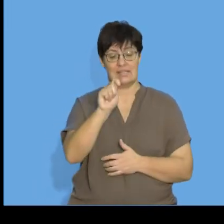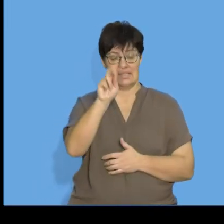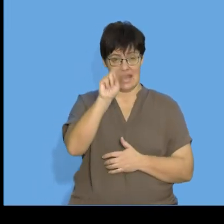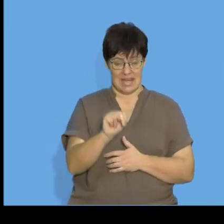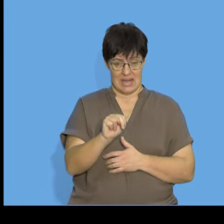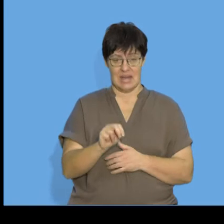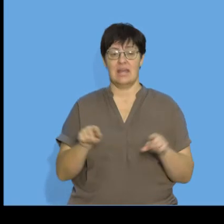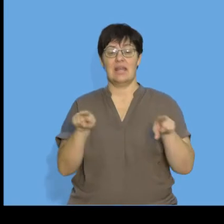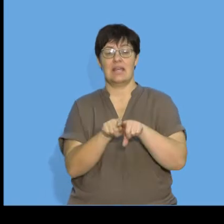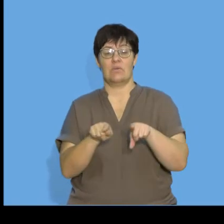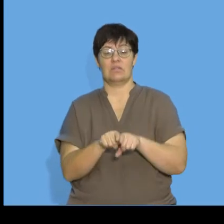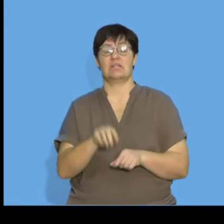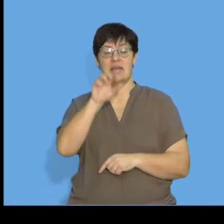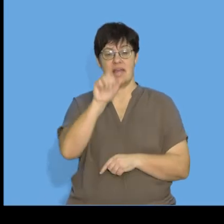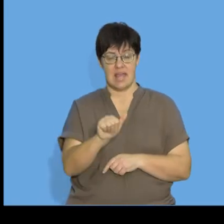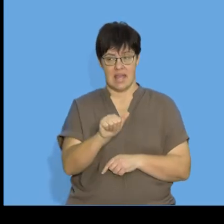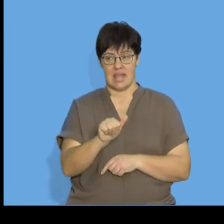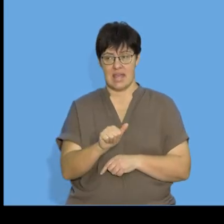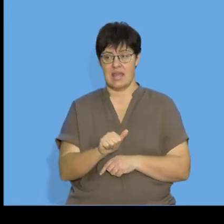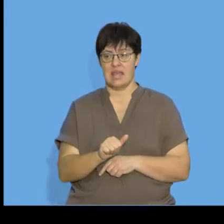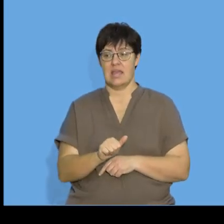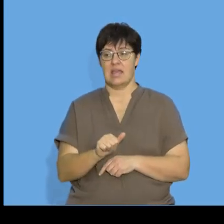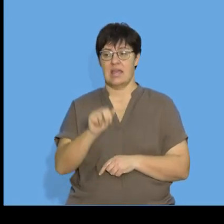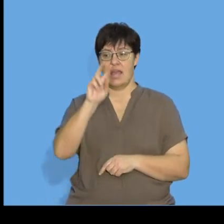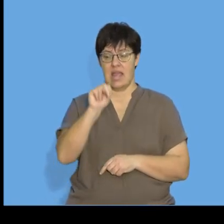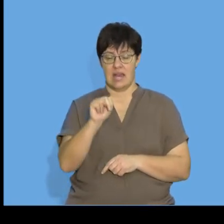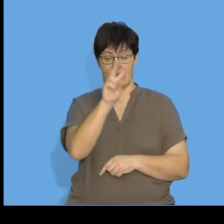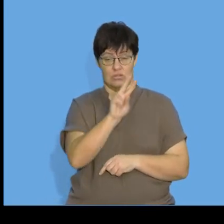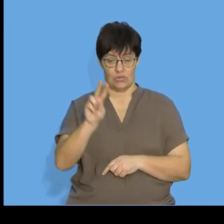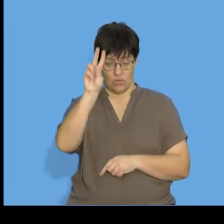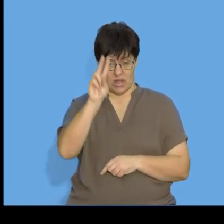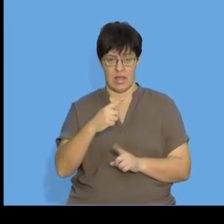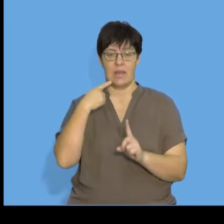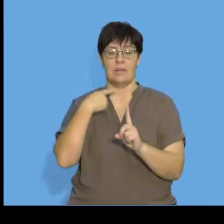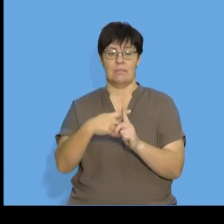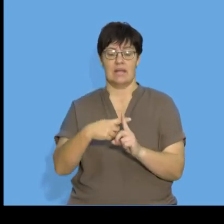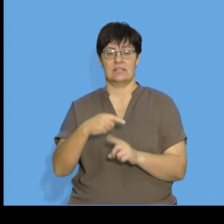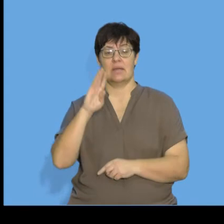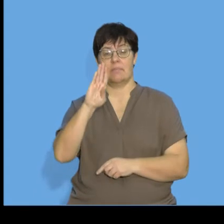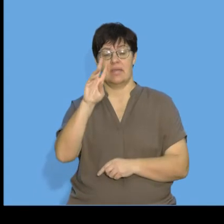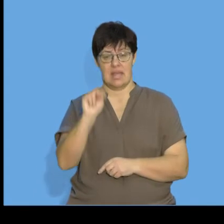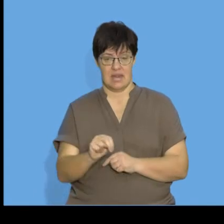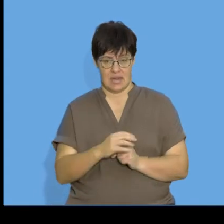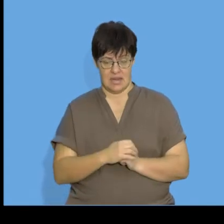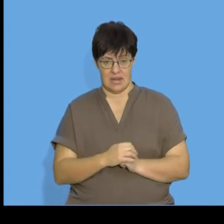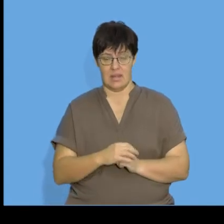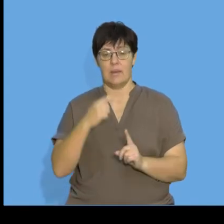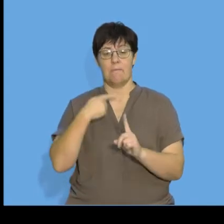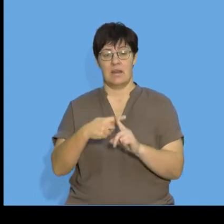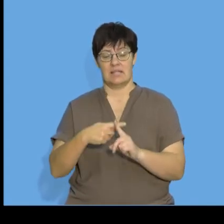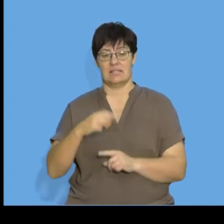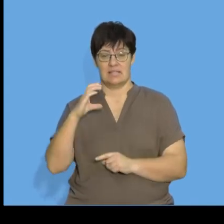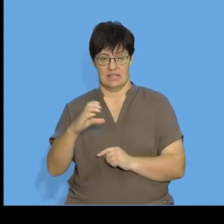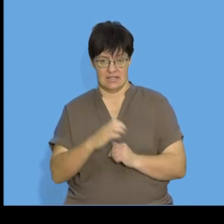is equal to An squared plus Bn plus